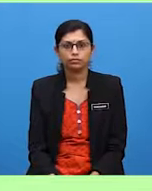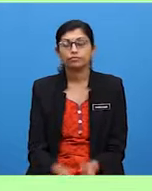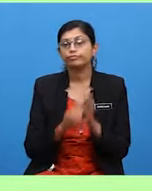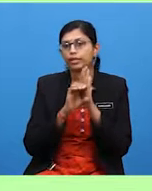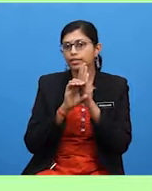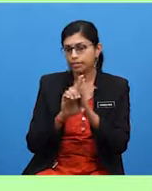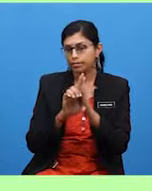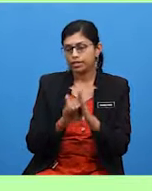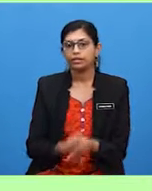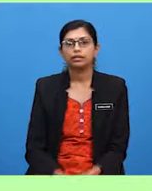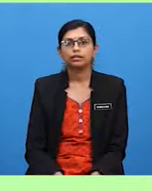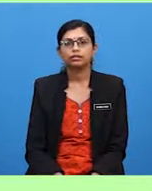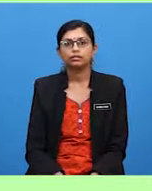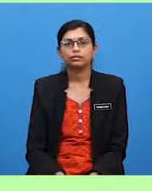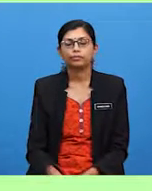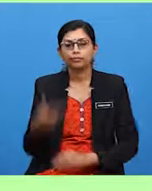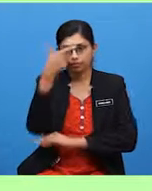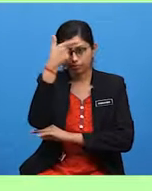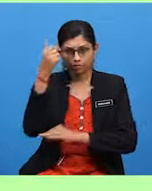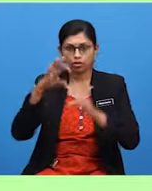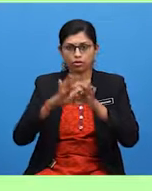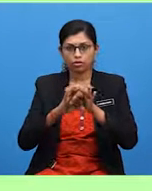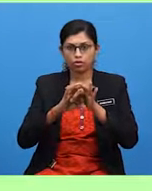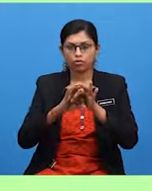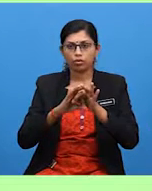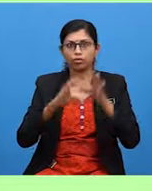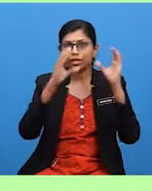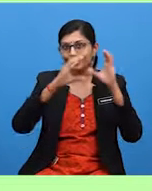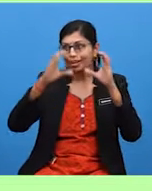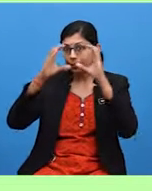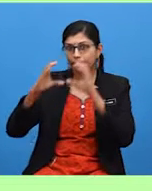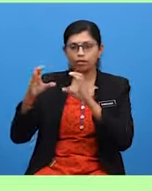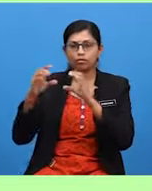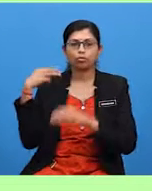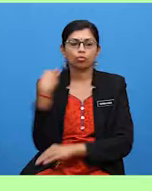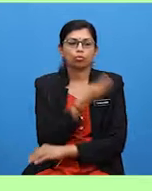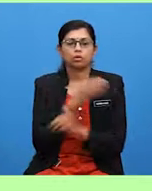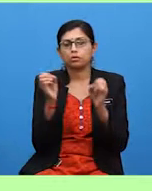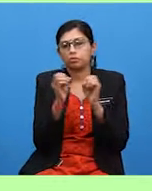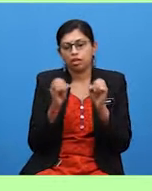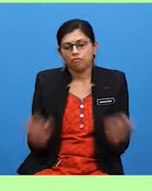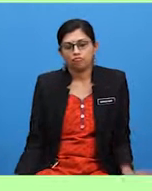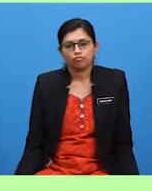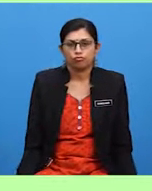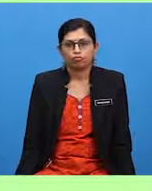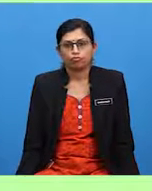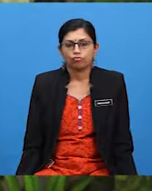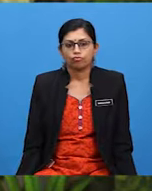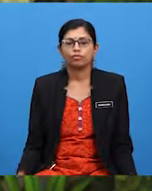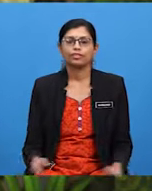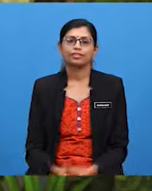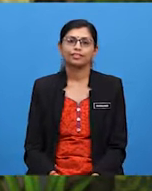example, because of our climate, we don't have any penguins except the ones at the zoo.